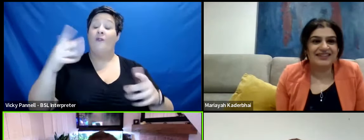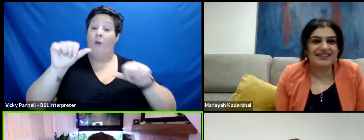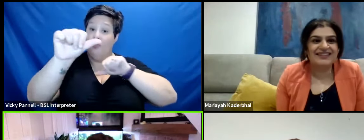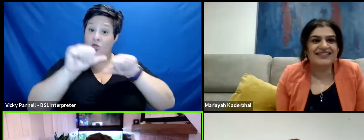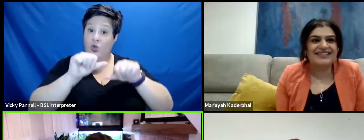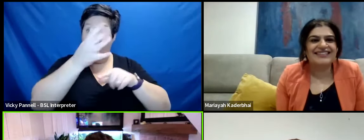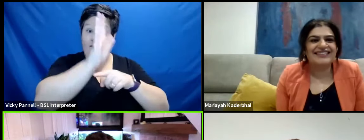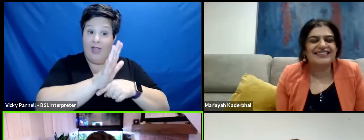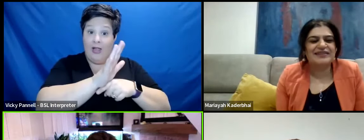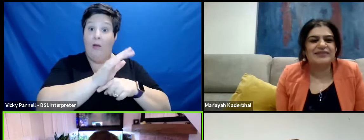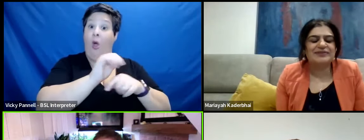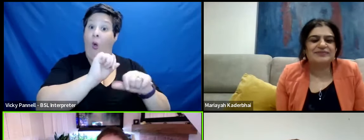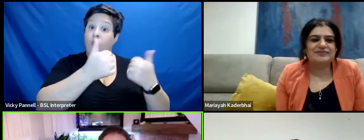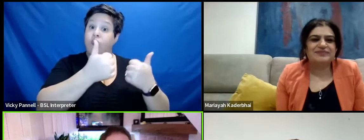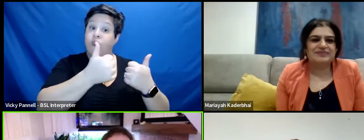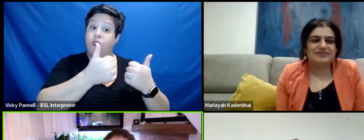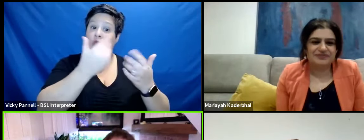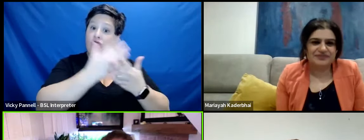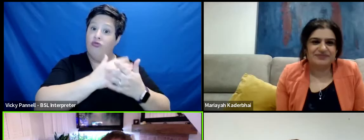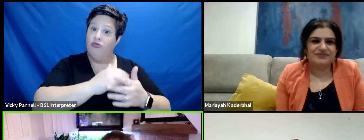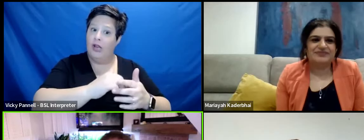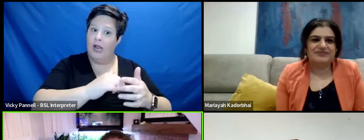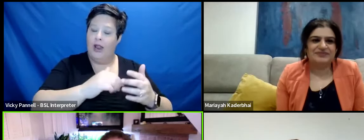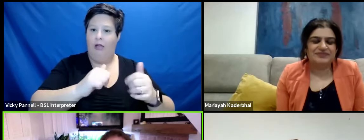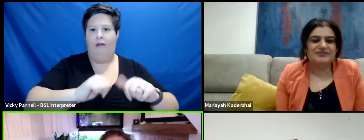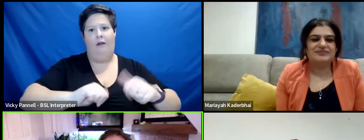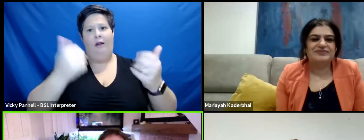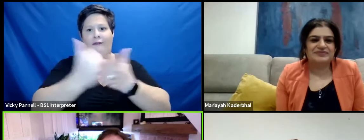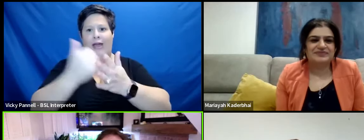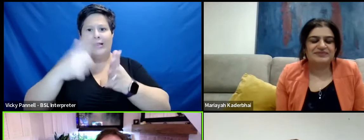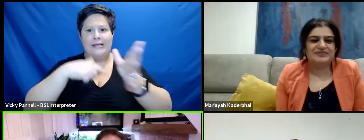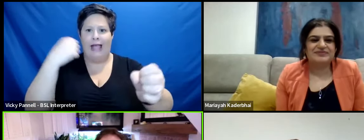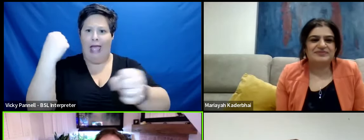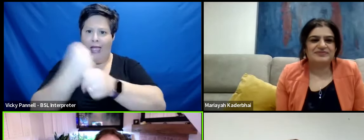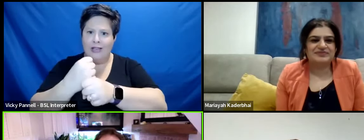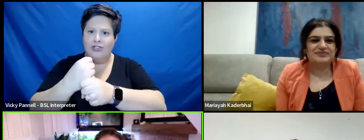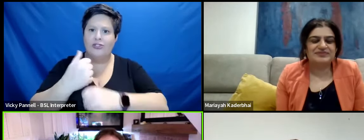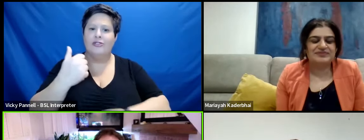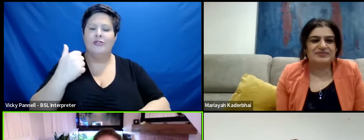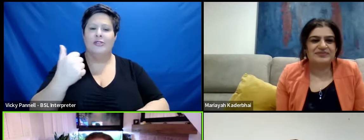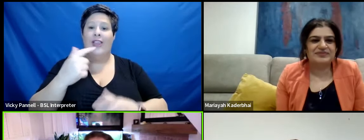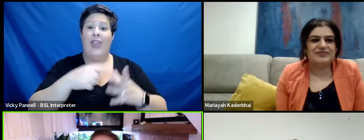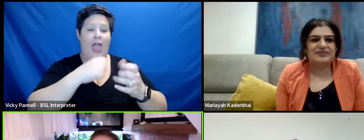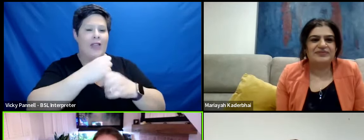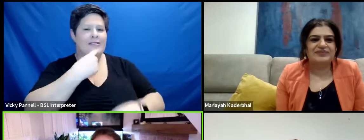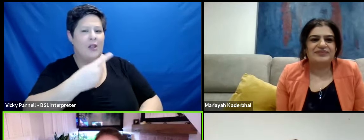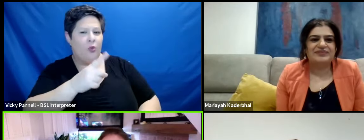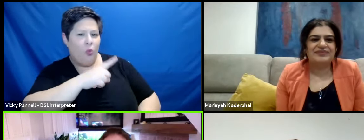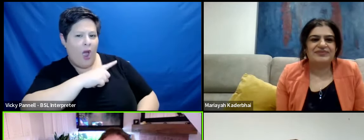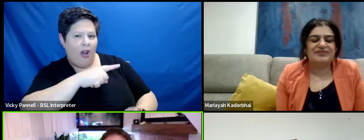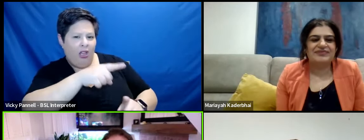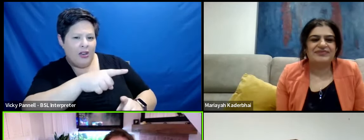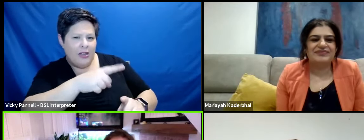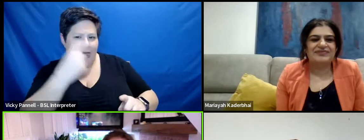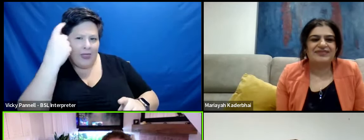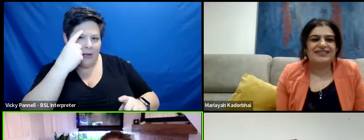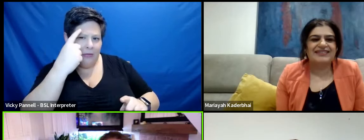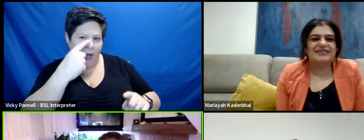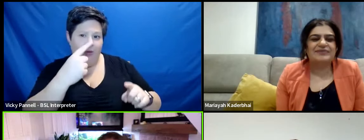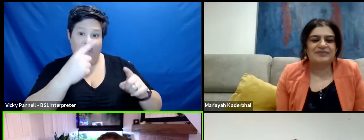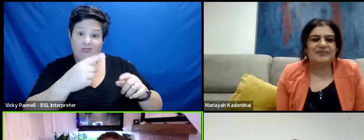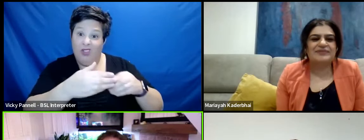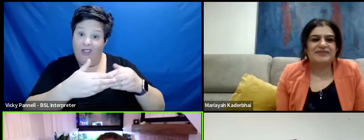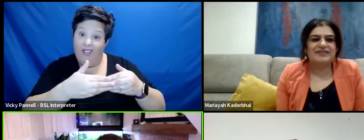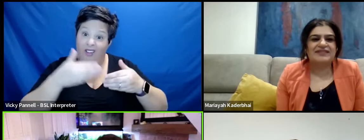and the short went down really well. And he got a really great agent. And then the agent went, why don't you think about making a feature?